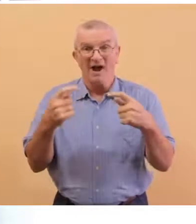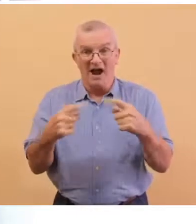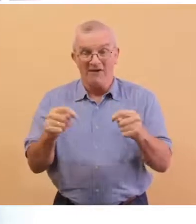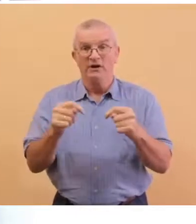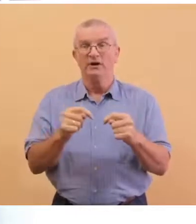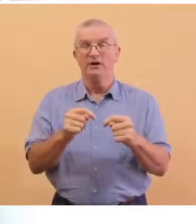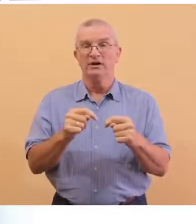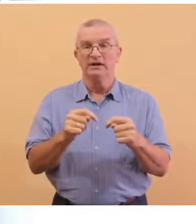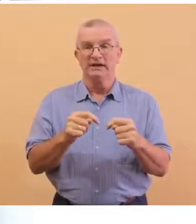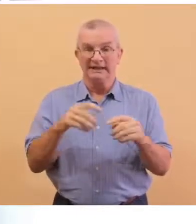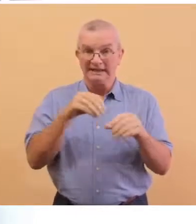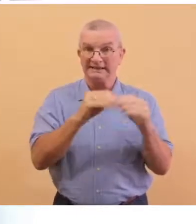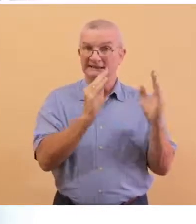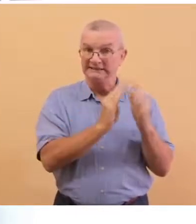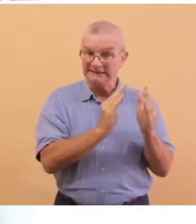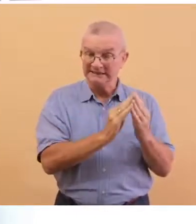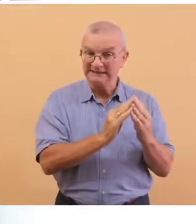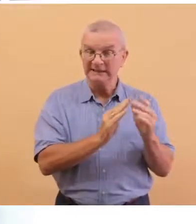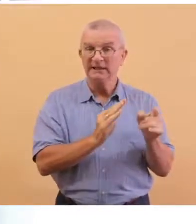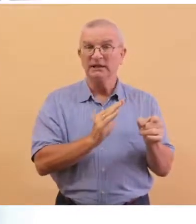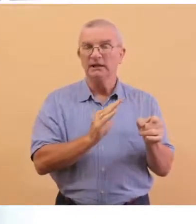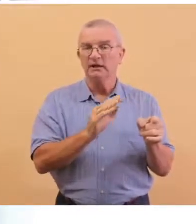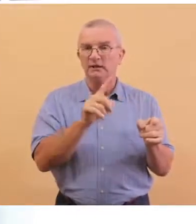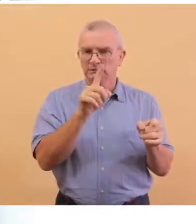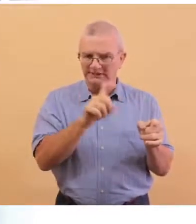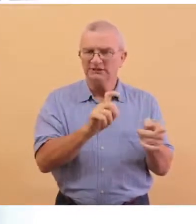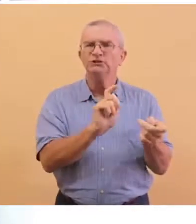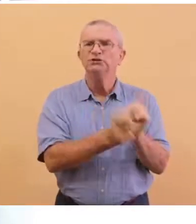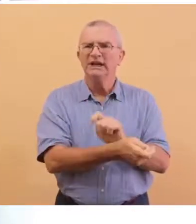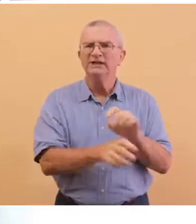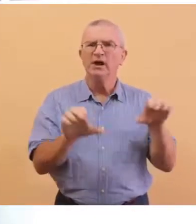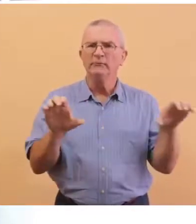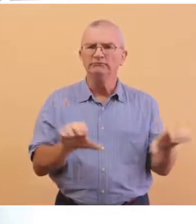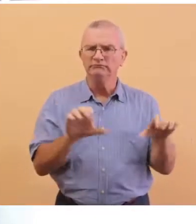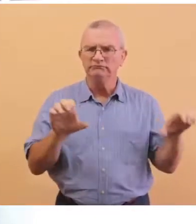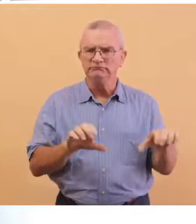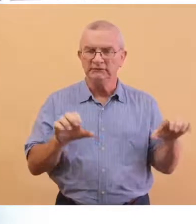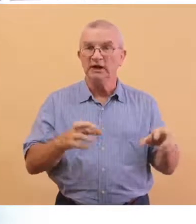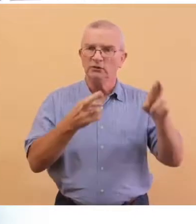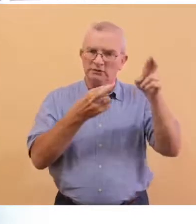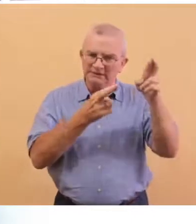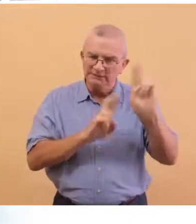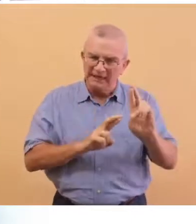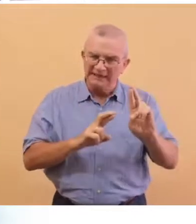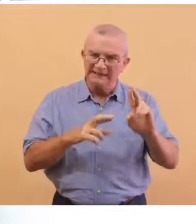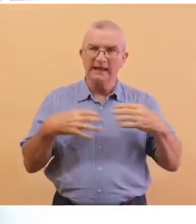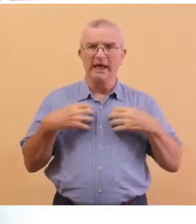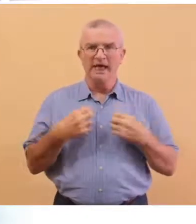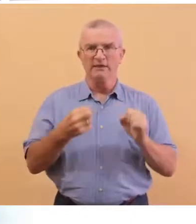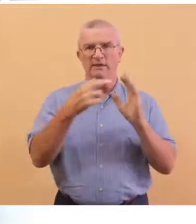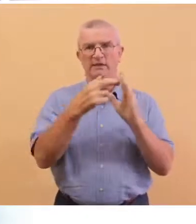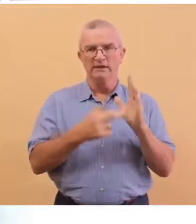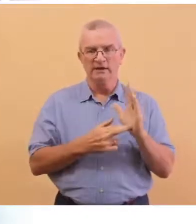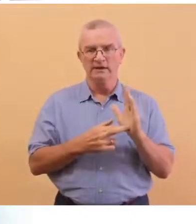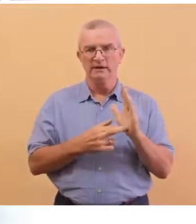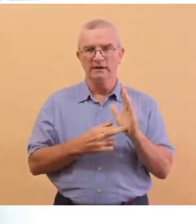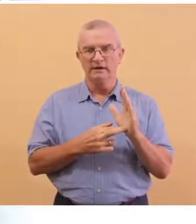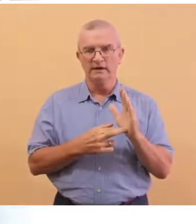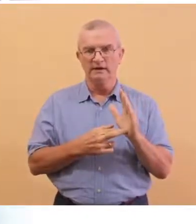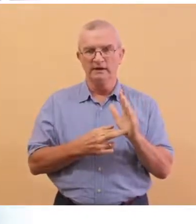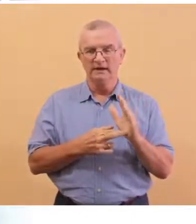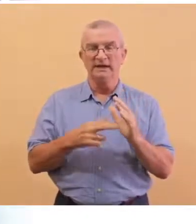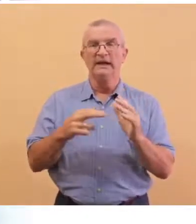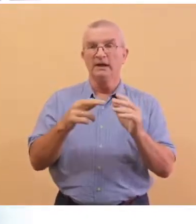In the city, we need to make a behavioral change and respect the health guidelines. In our